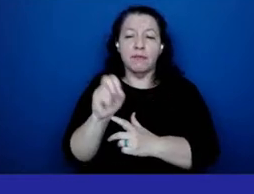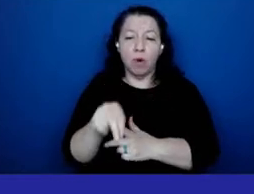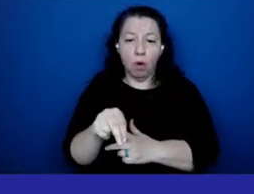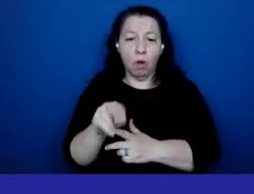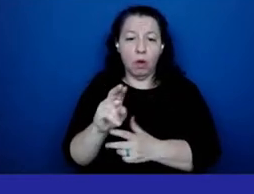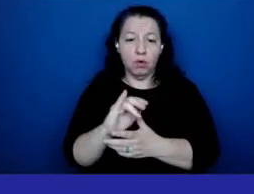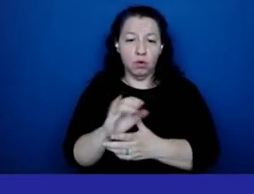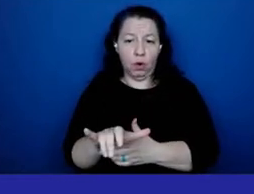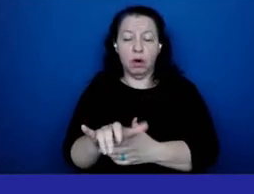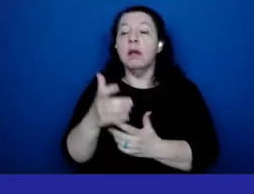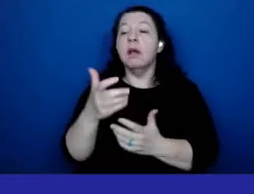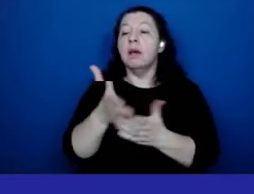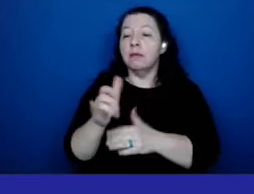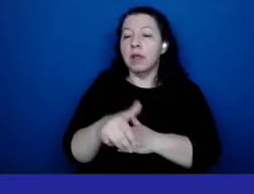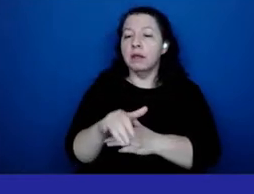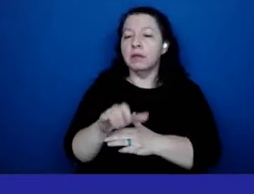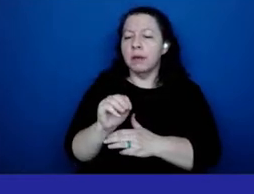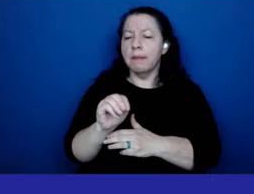merlene smith sotio